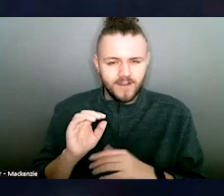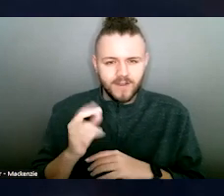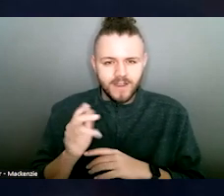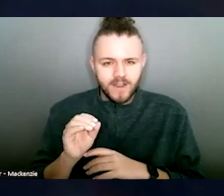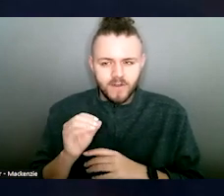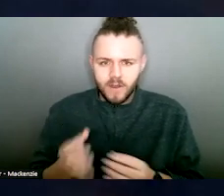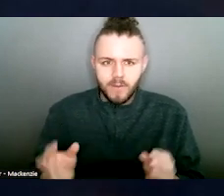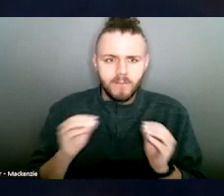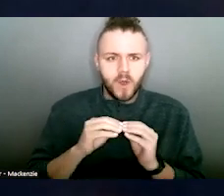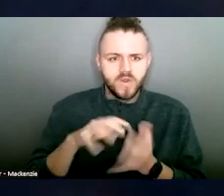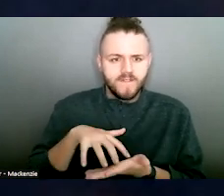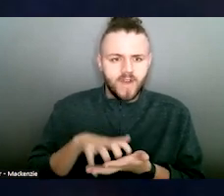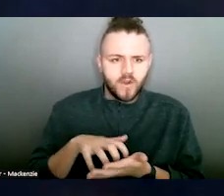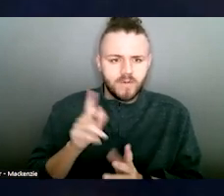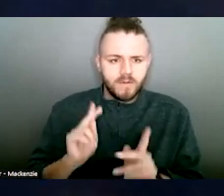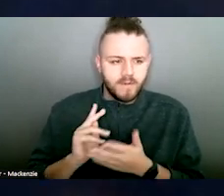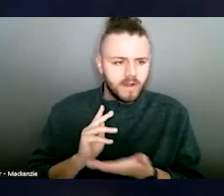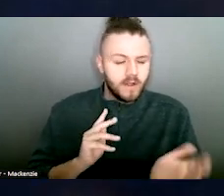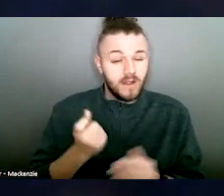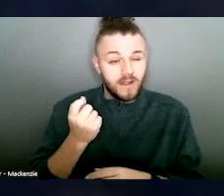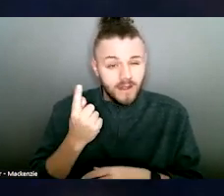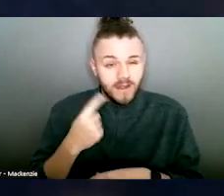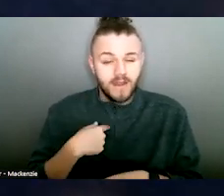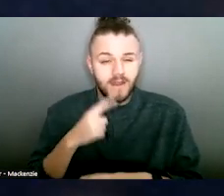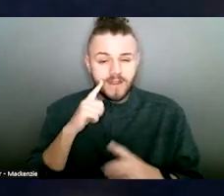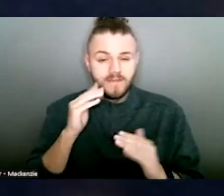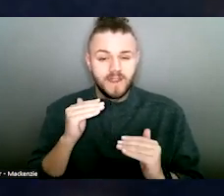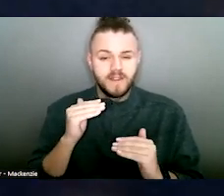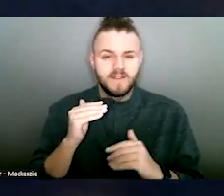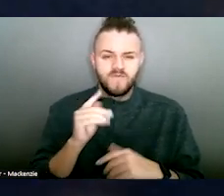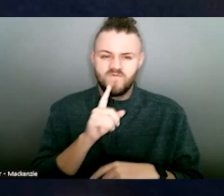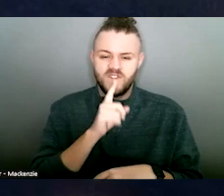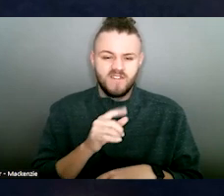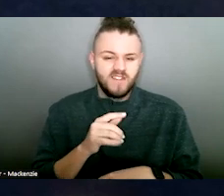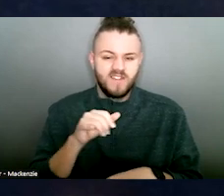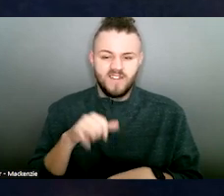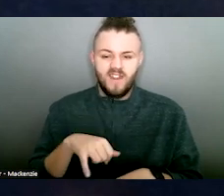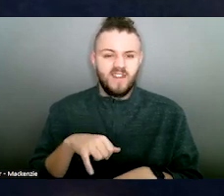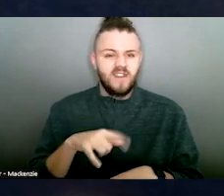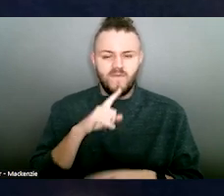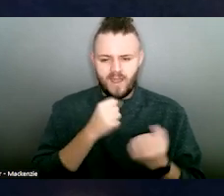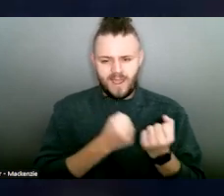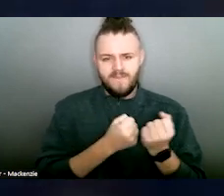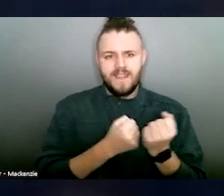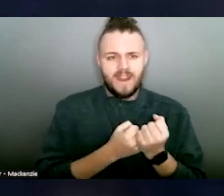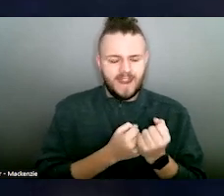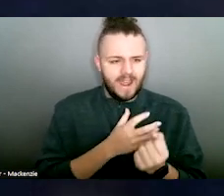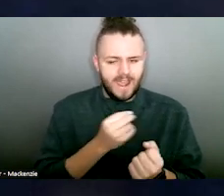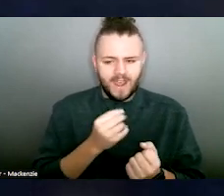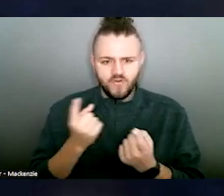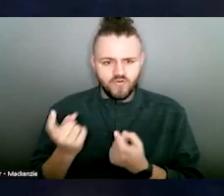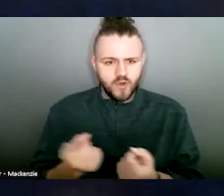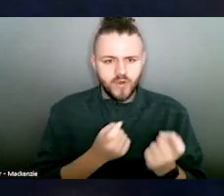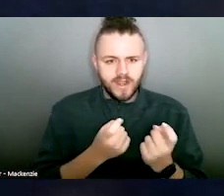populations. And I especially have a real captain for advocating and improving those